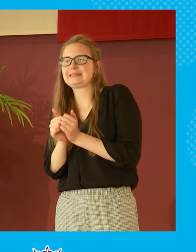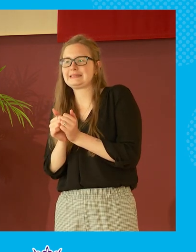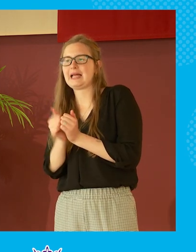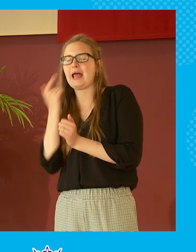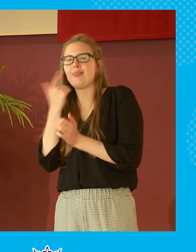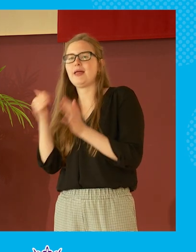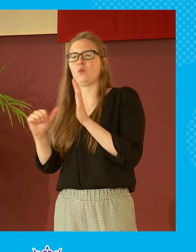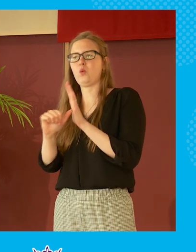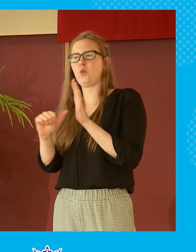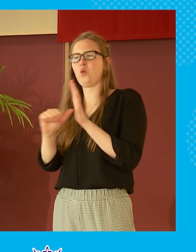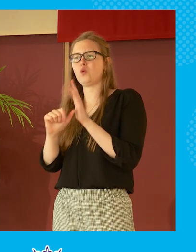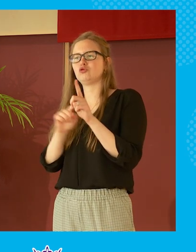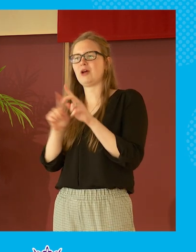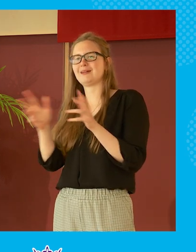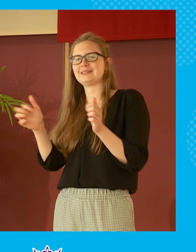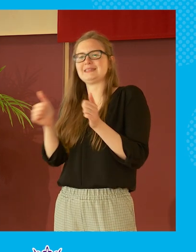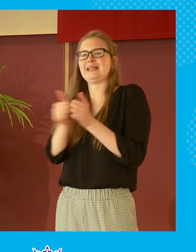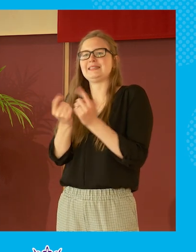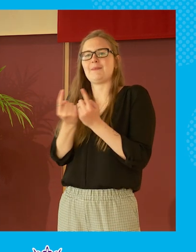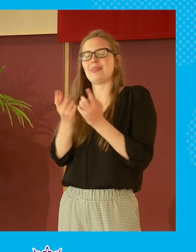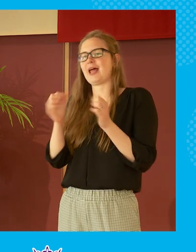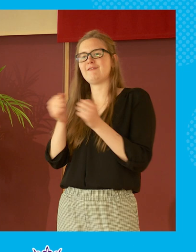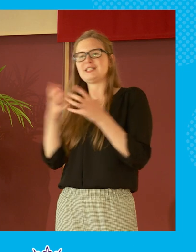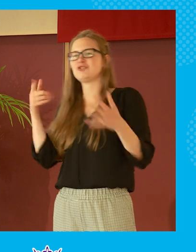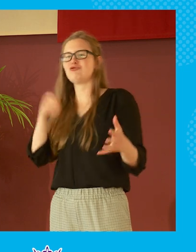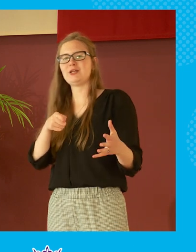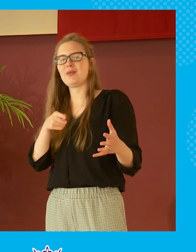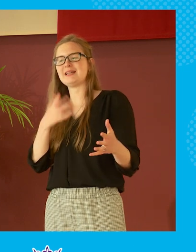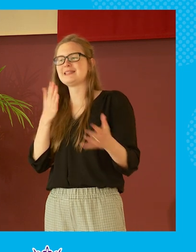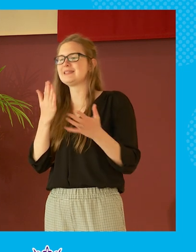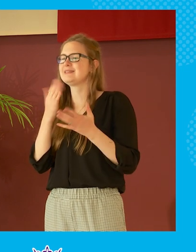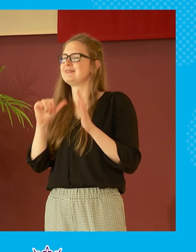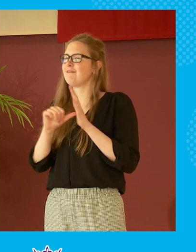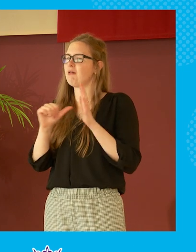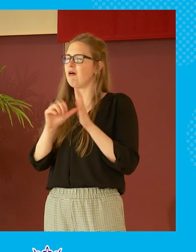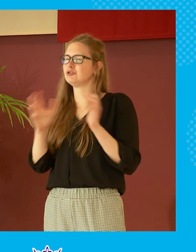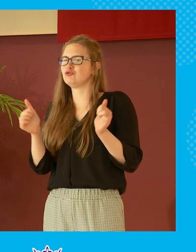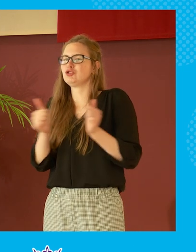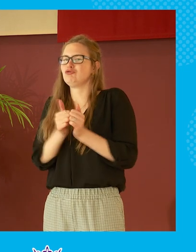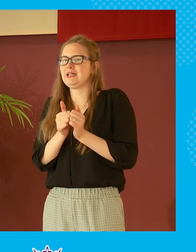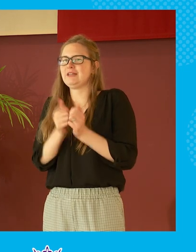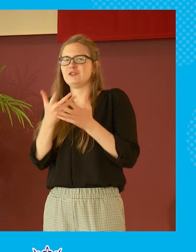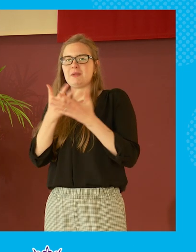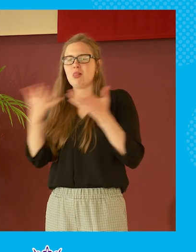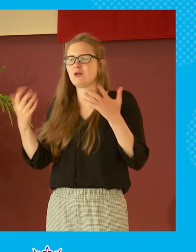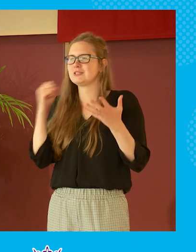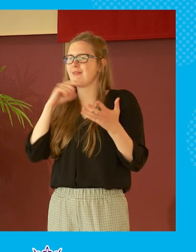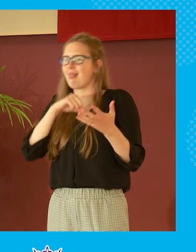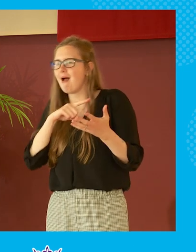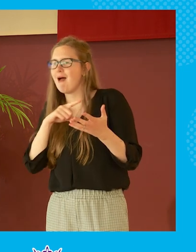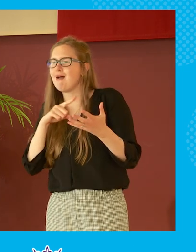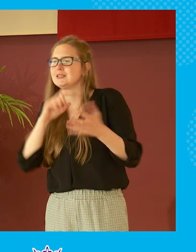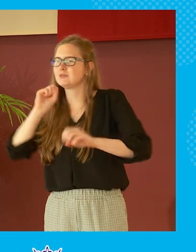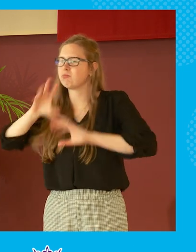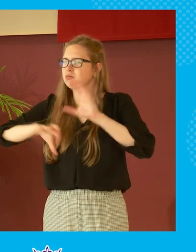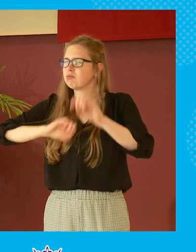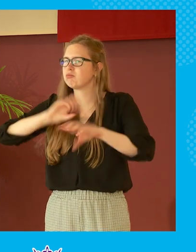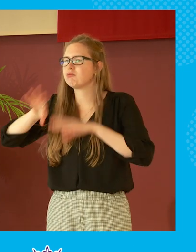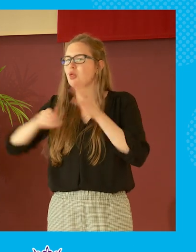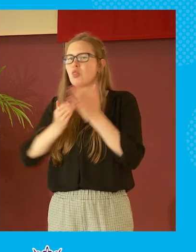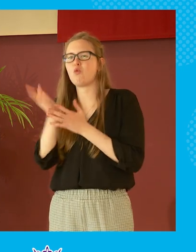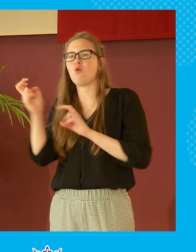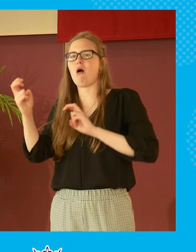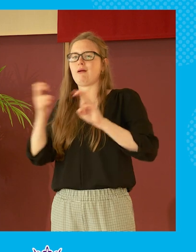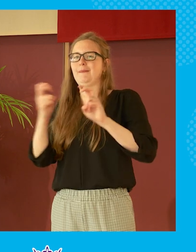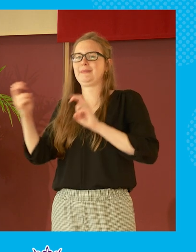consent to things that you don't agree with when there's been a whole load of lies uh in the in the argument